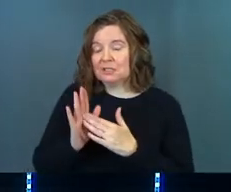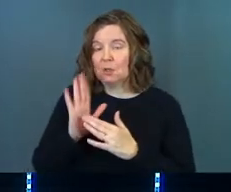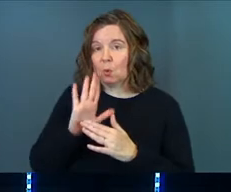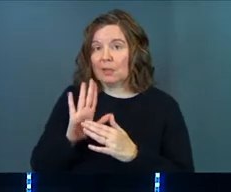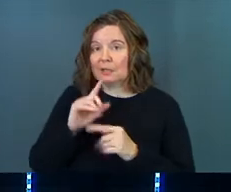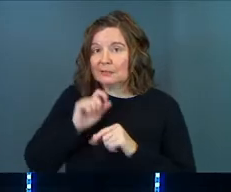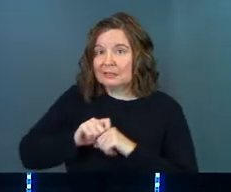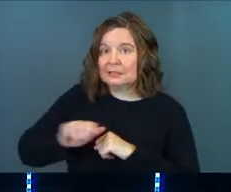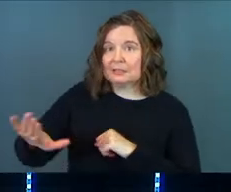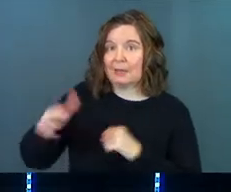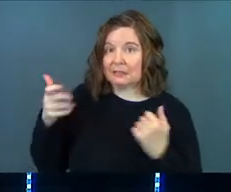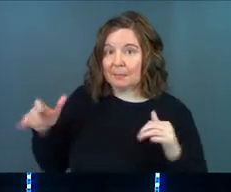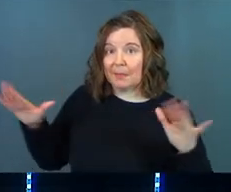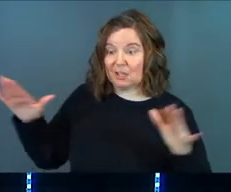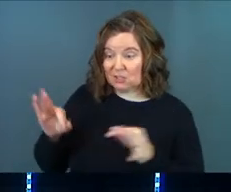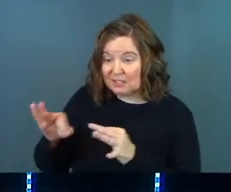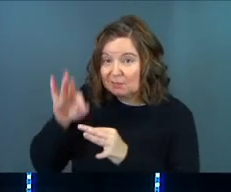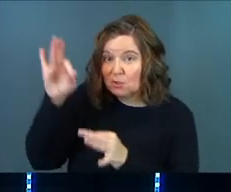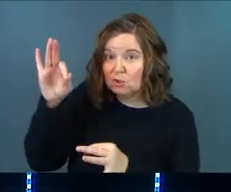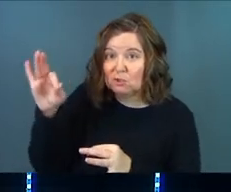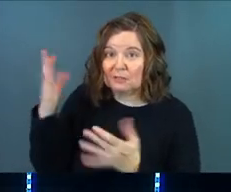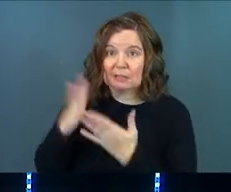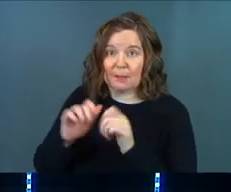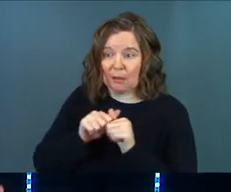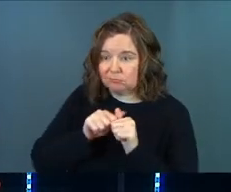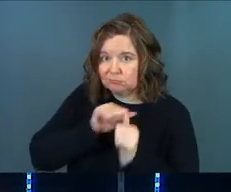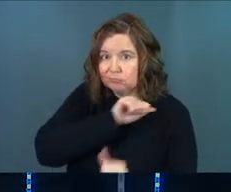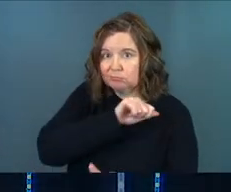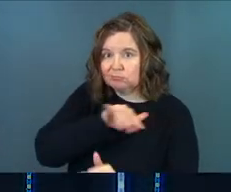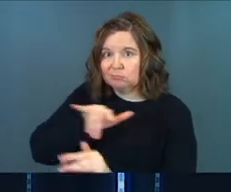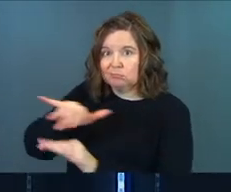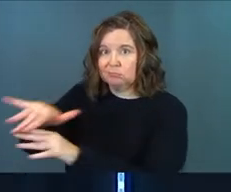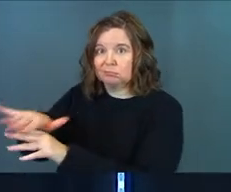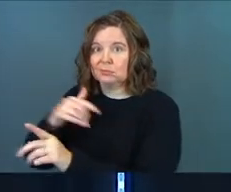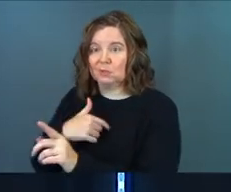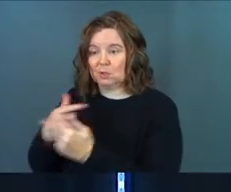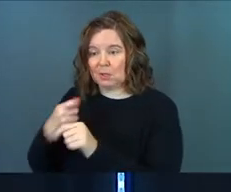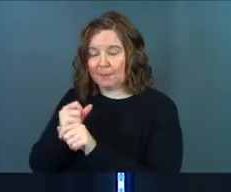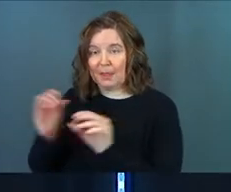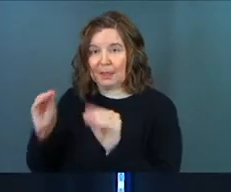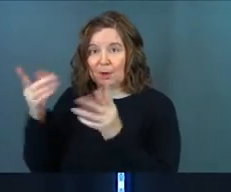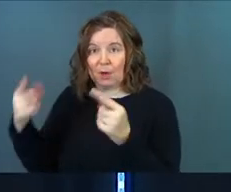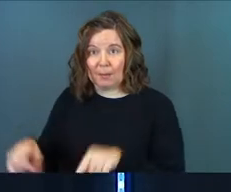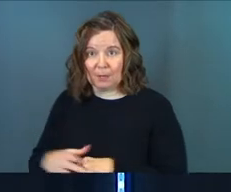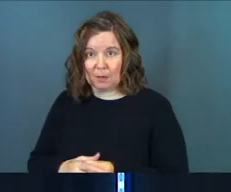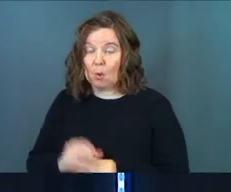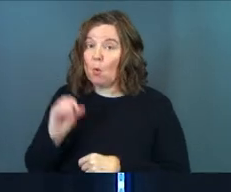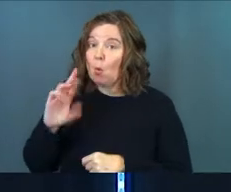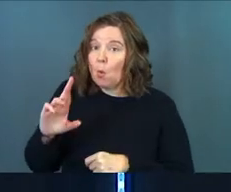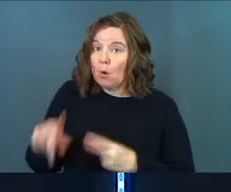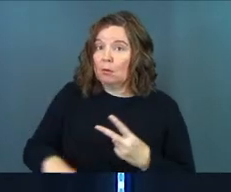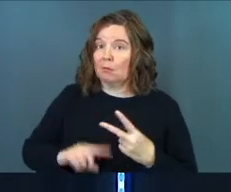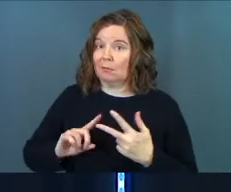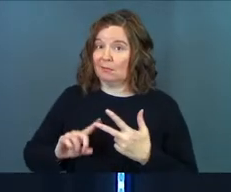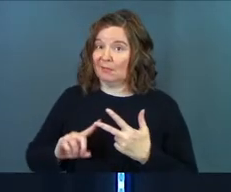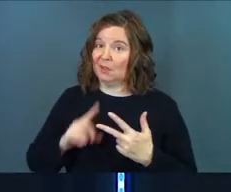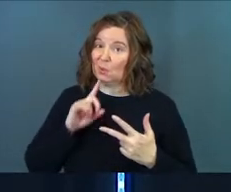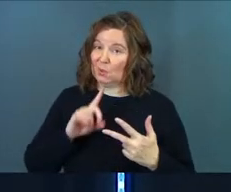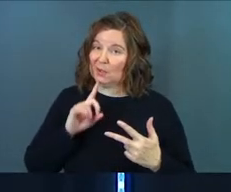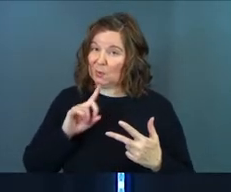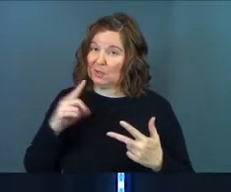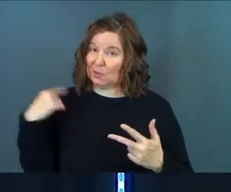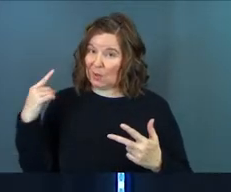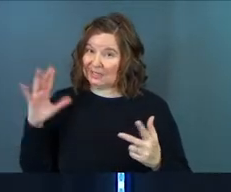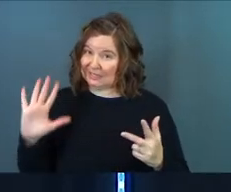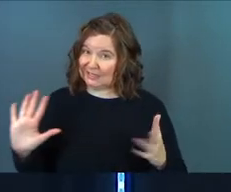is going to dispatch some angels spiritually somehow to come over to his house and to make the miracle happen. Or, and this is really,